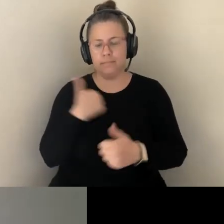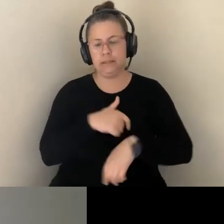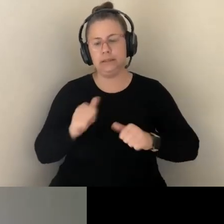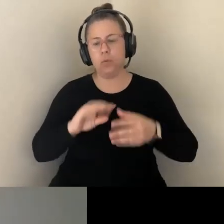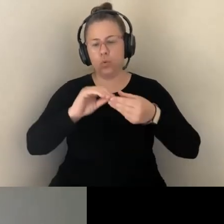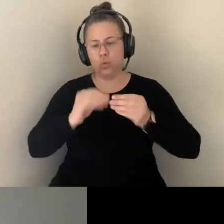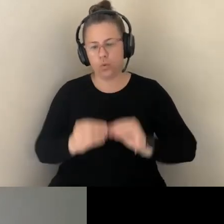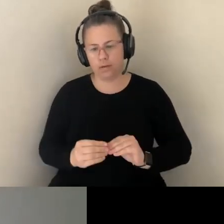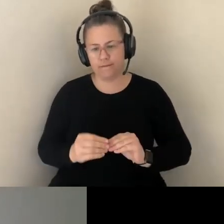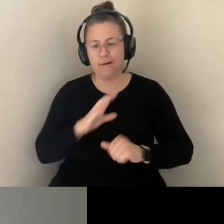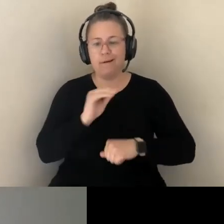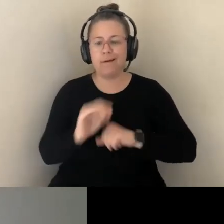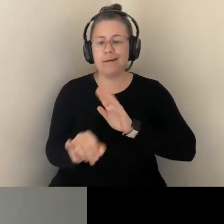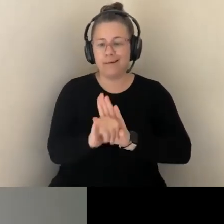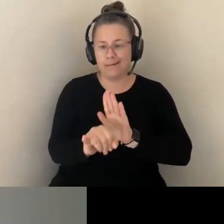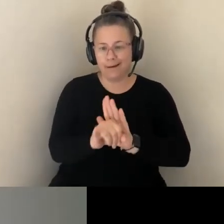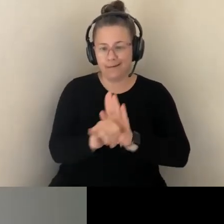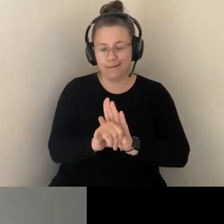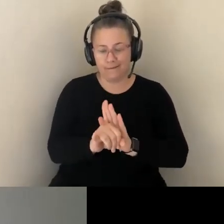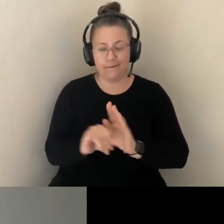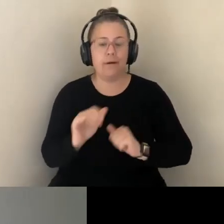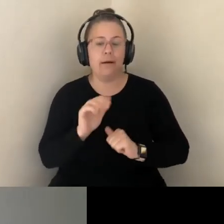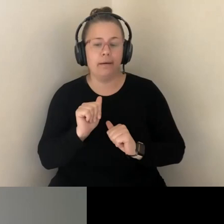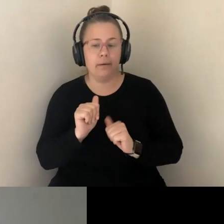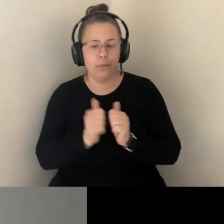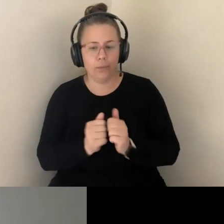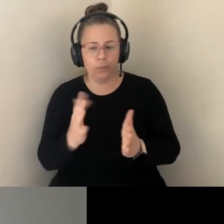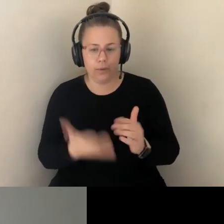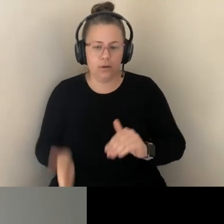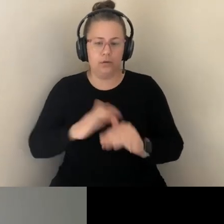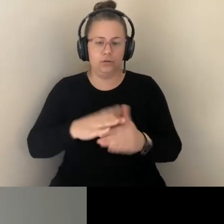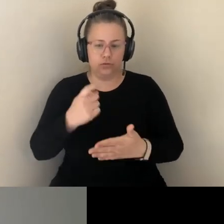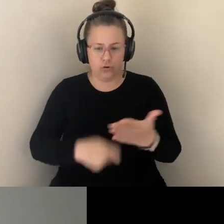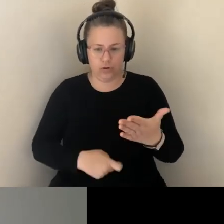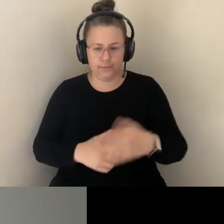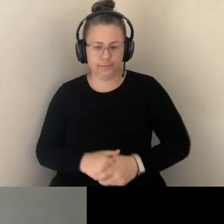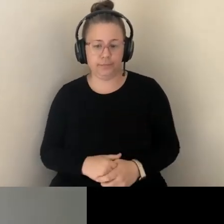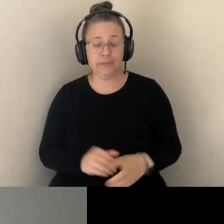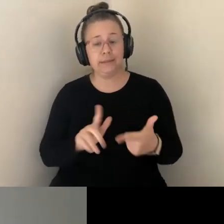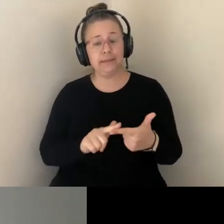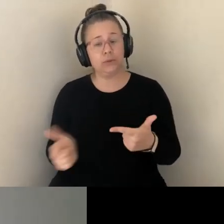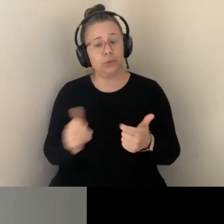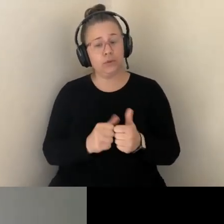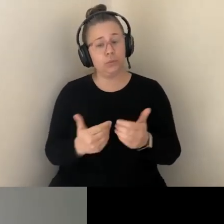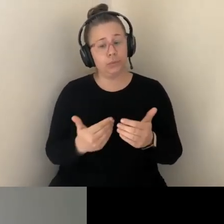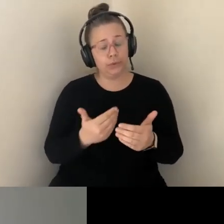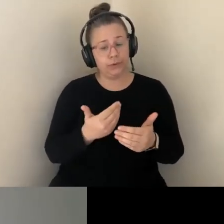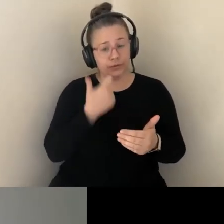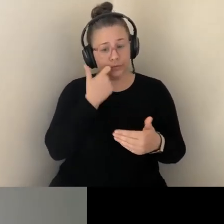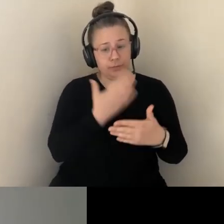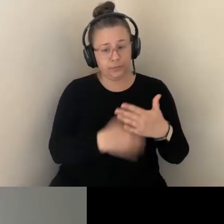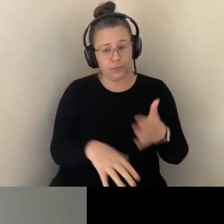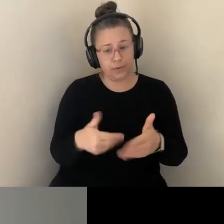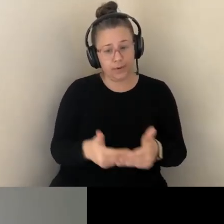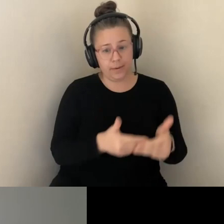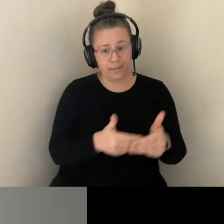CUMULATIVE BURDEN, UNQUOTE, OF A VAST RANGE OF GENETIC CONDITIONS. BUT DO THEY REPRESENT A BURDEN TO THOSE THAT HAVE